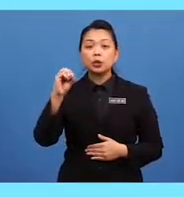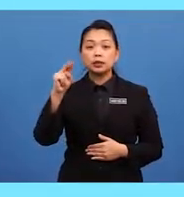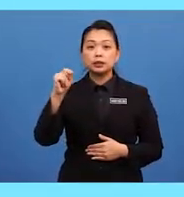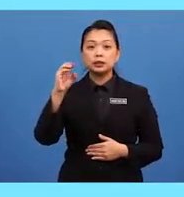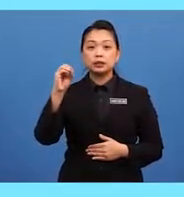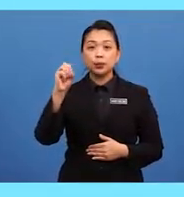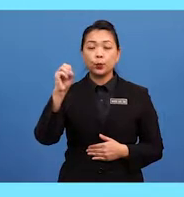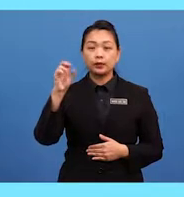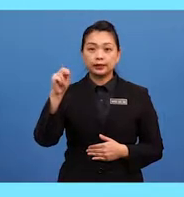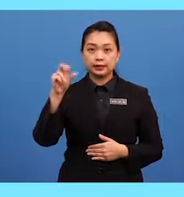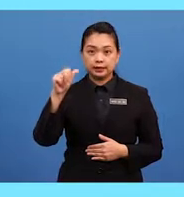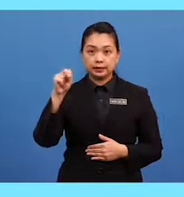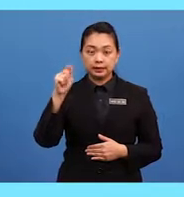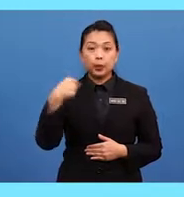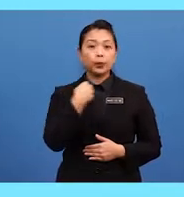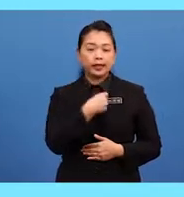ES.